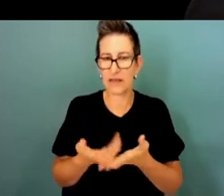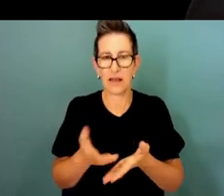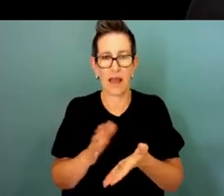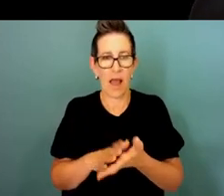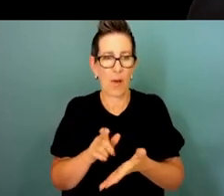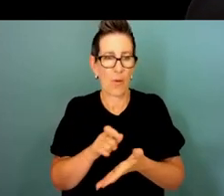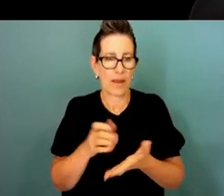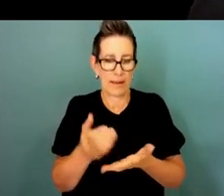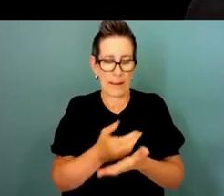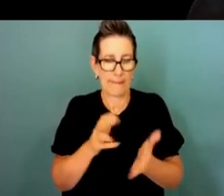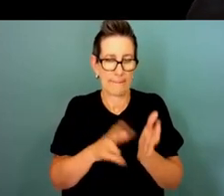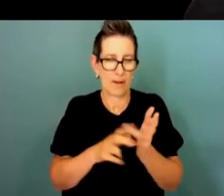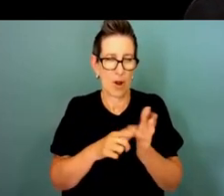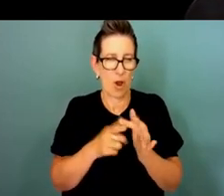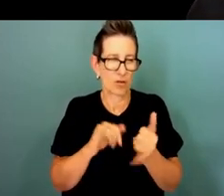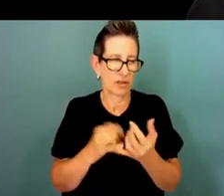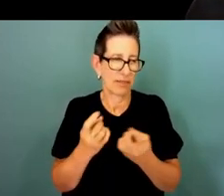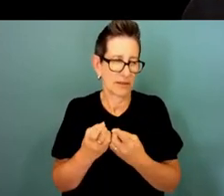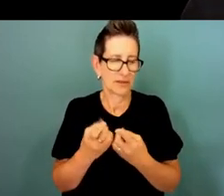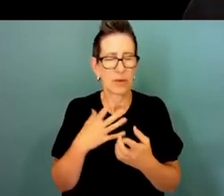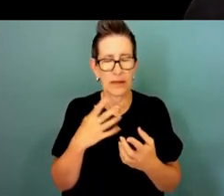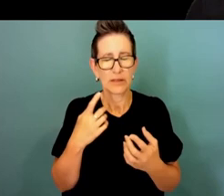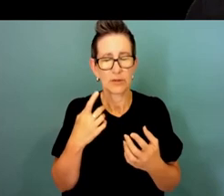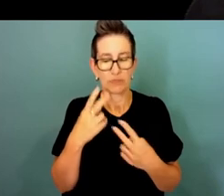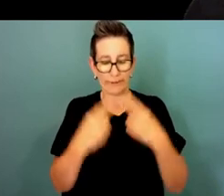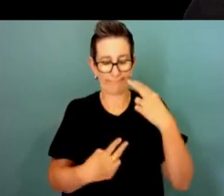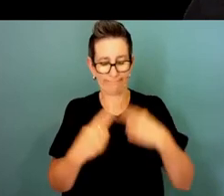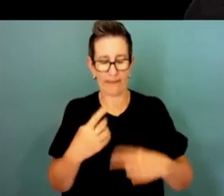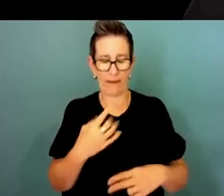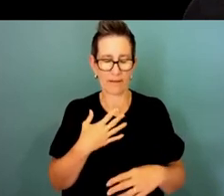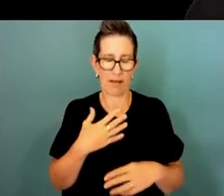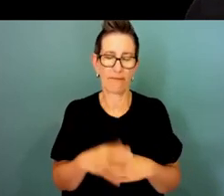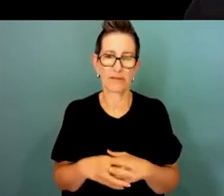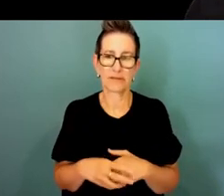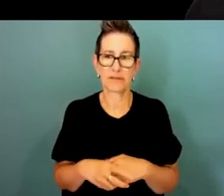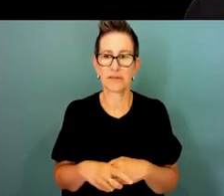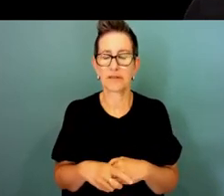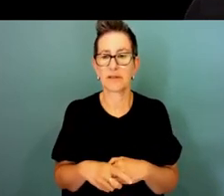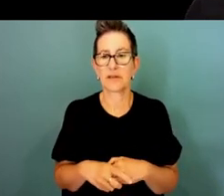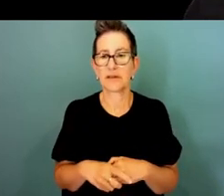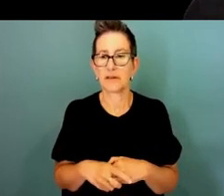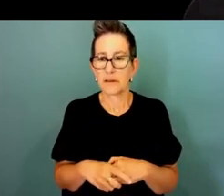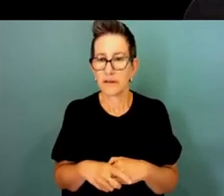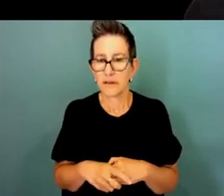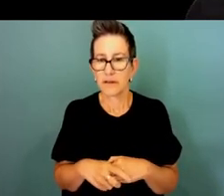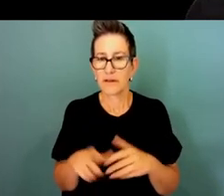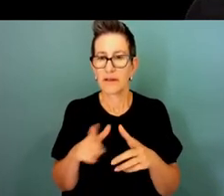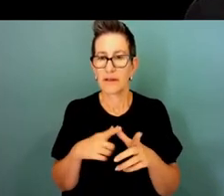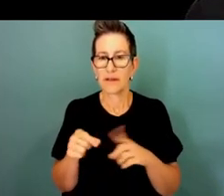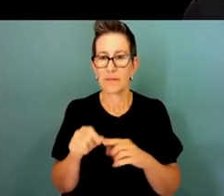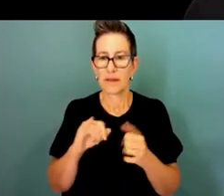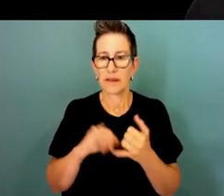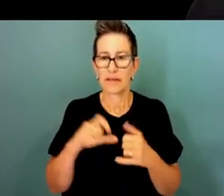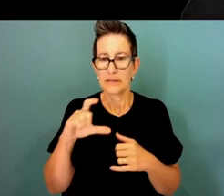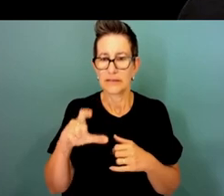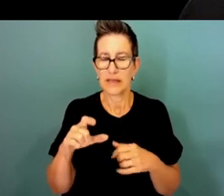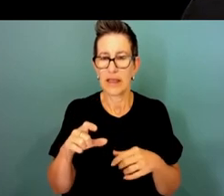which we will need to think seriously about so PM&C APS-C and City